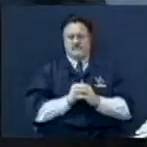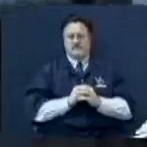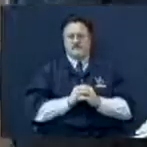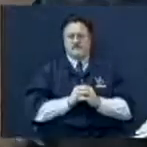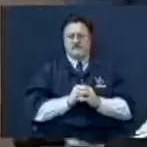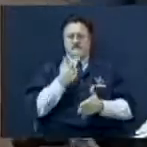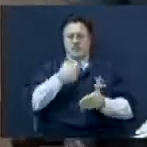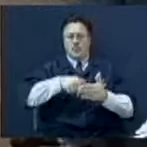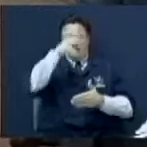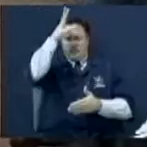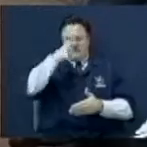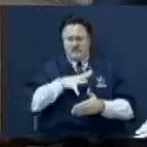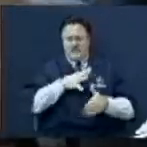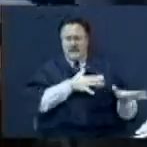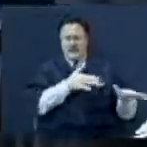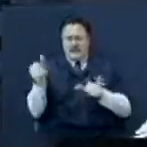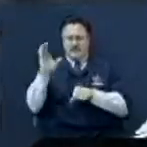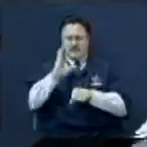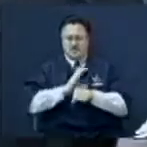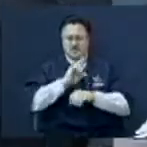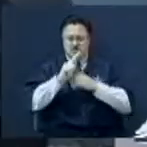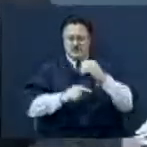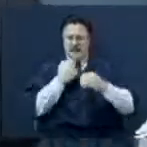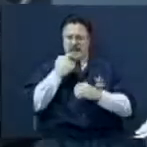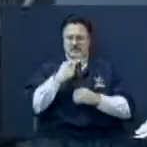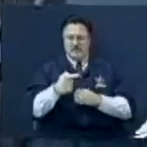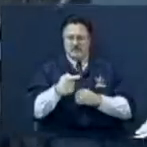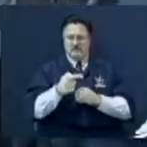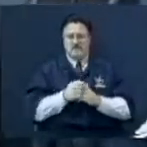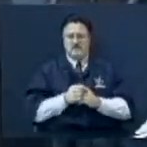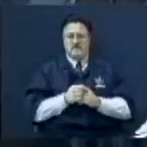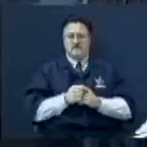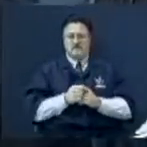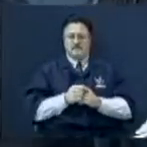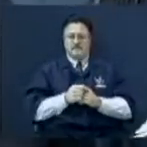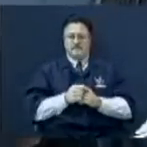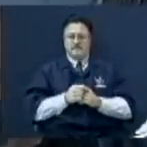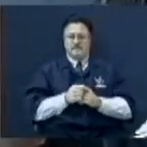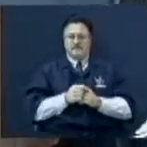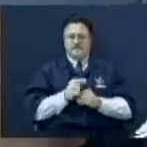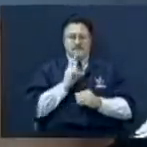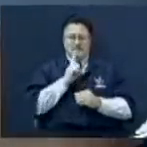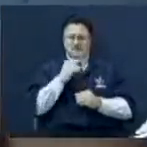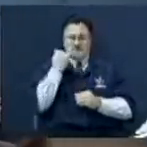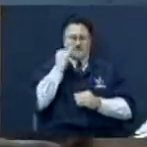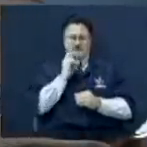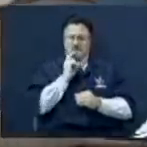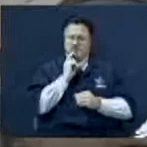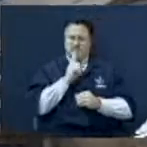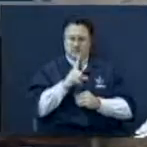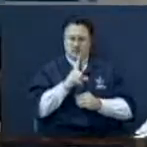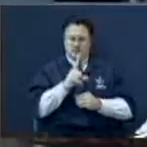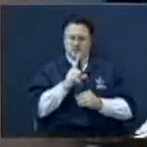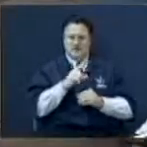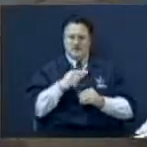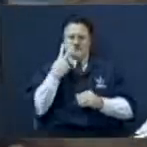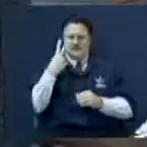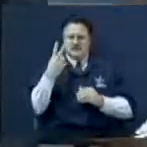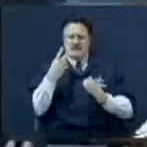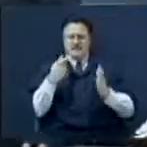I'll tell you what, one guy left the church over. I'm going tell you he did. He said he did. I don't know if that's true. I don't really think it's true. See this?